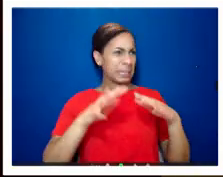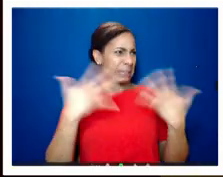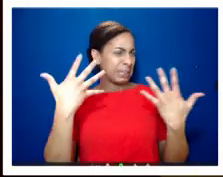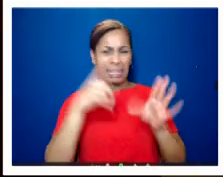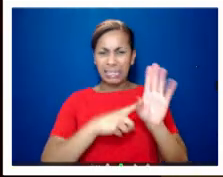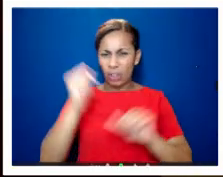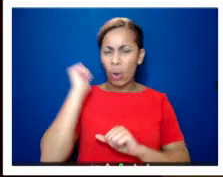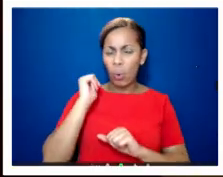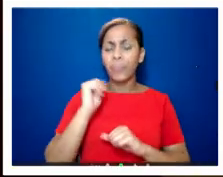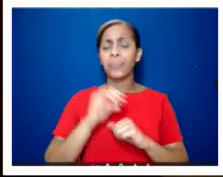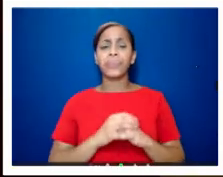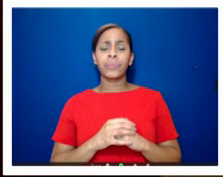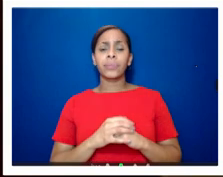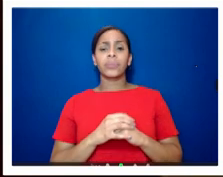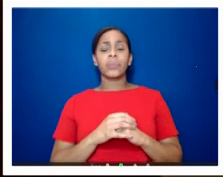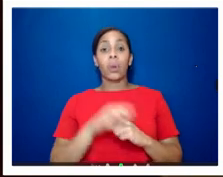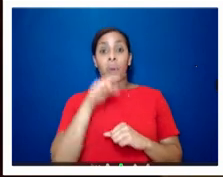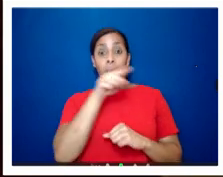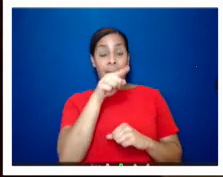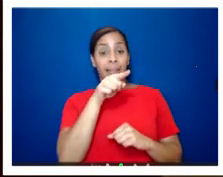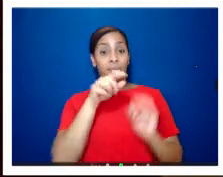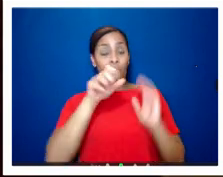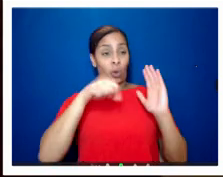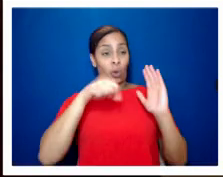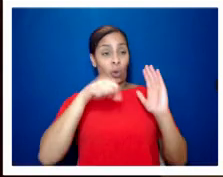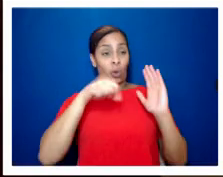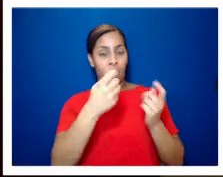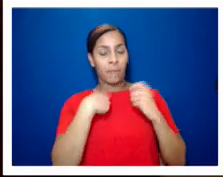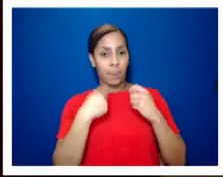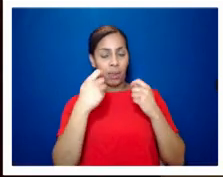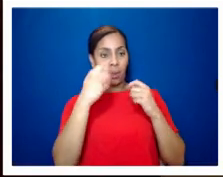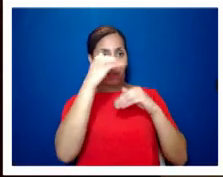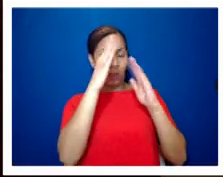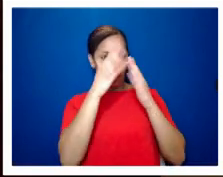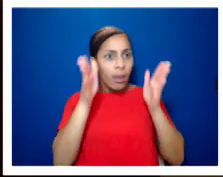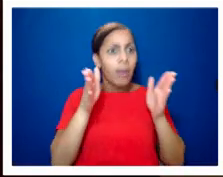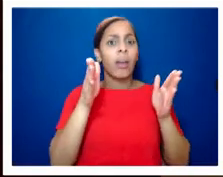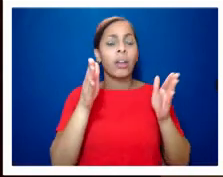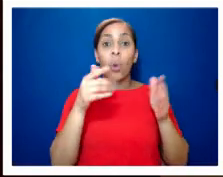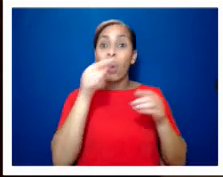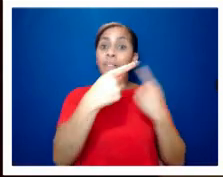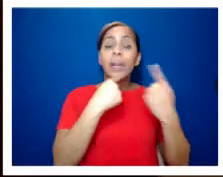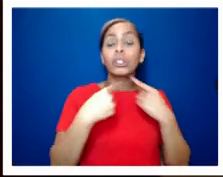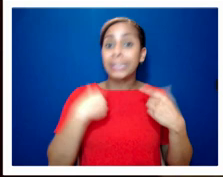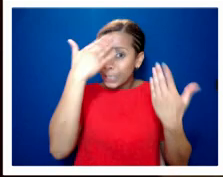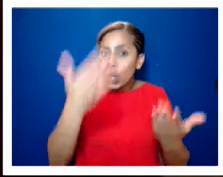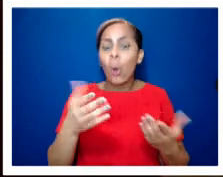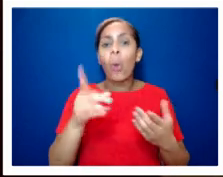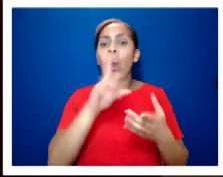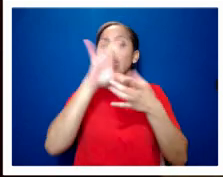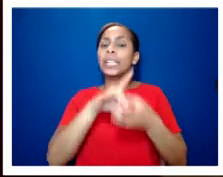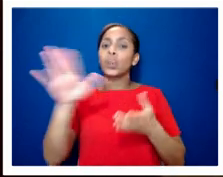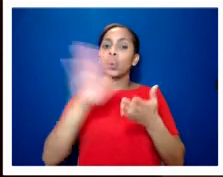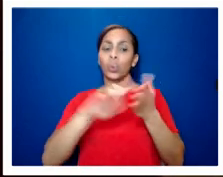was like a kind of i think like that gave me a way in to a lot of the background that i didn't know about at the time so a lot of what was happening in harangay um